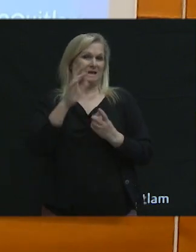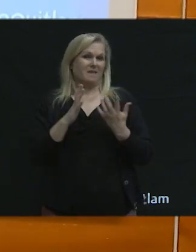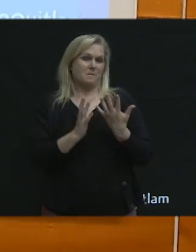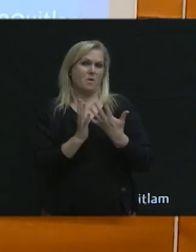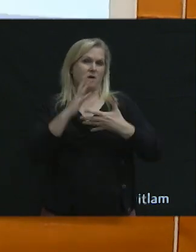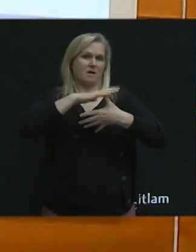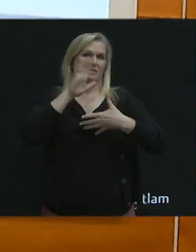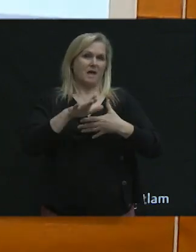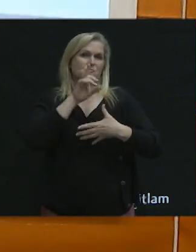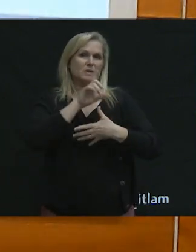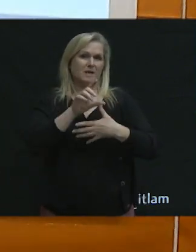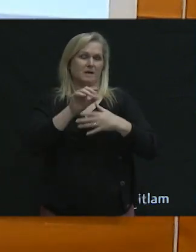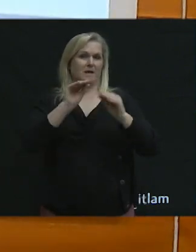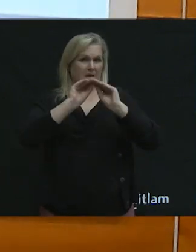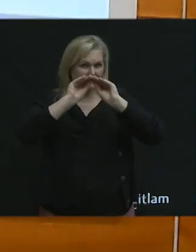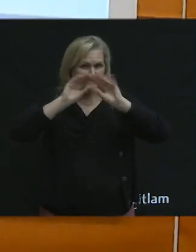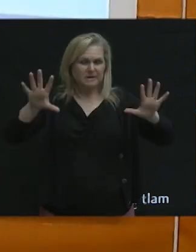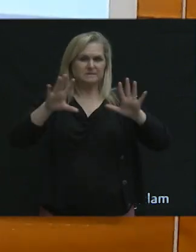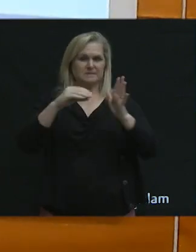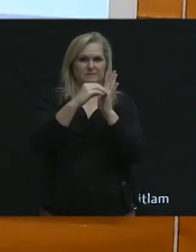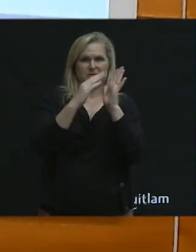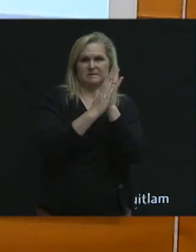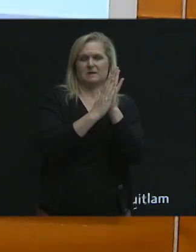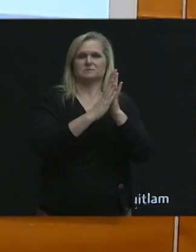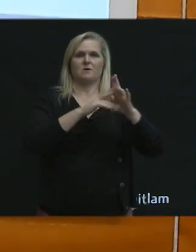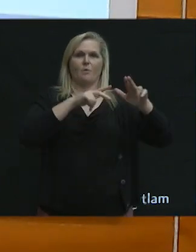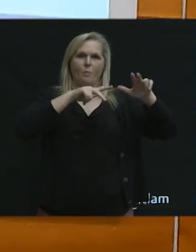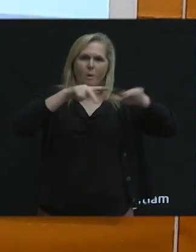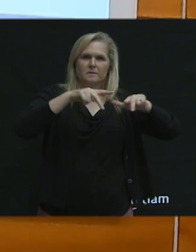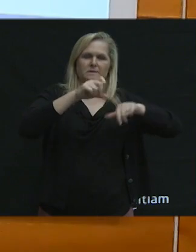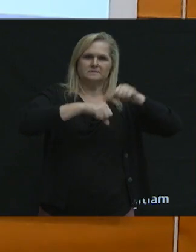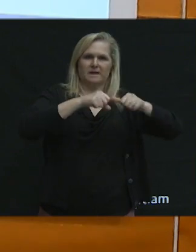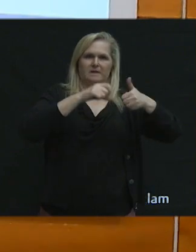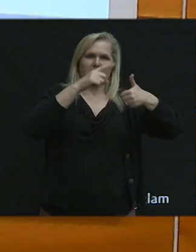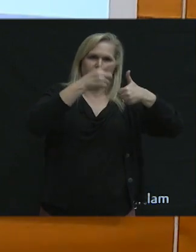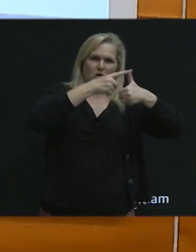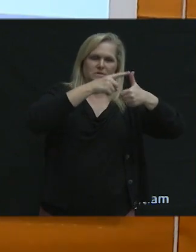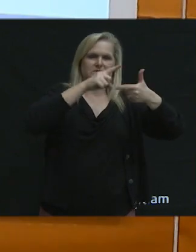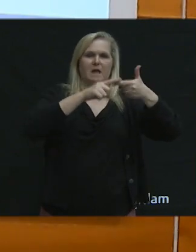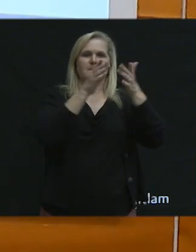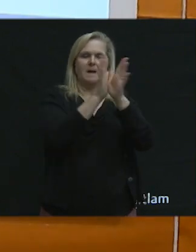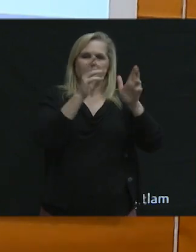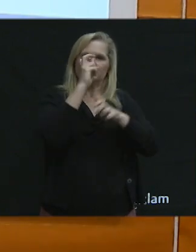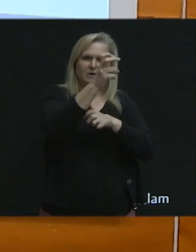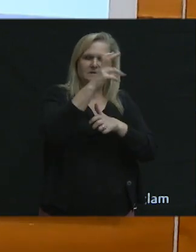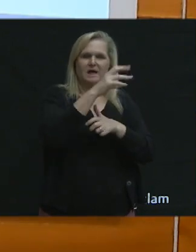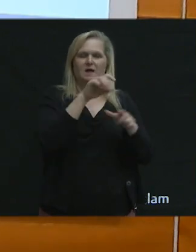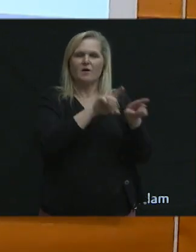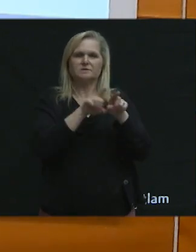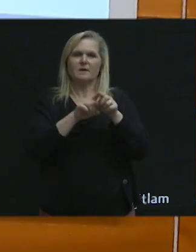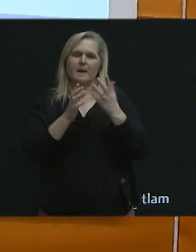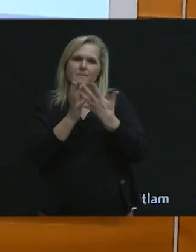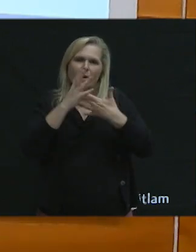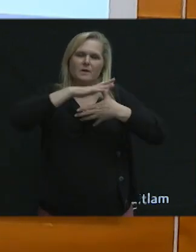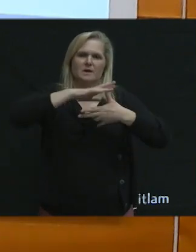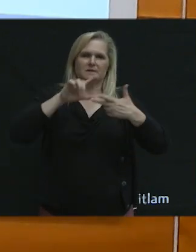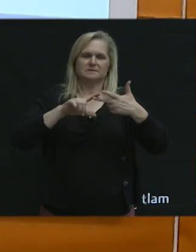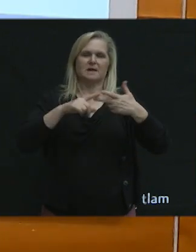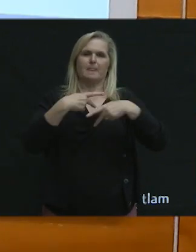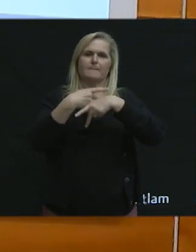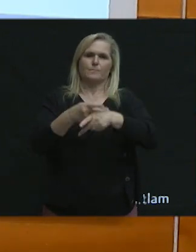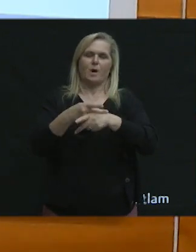explicitly puts walking and cycling first, public transit in place, but that prioritizes goods movement